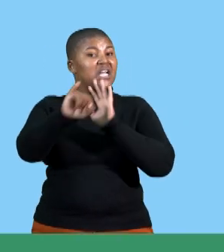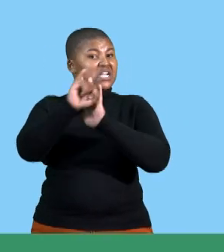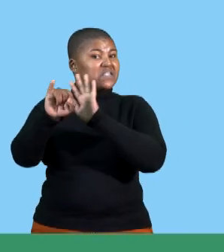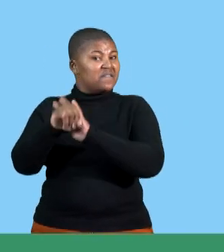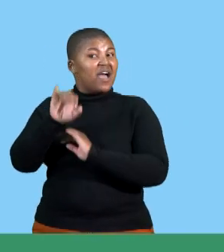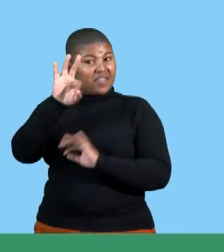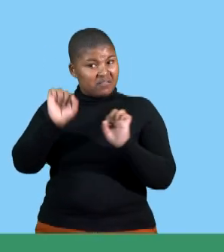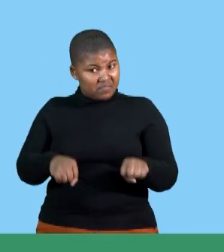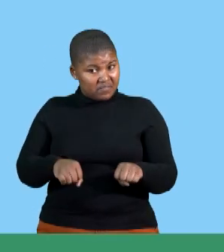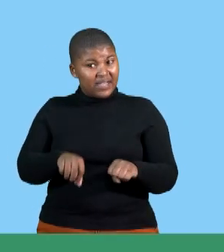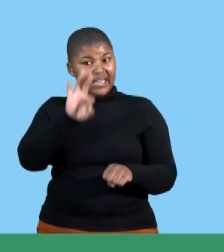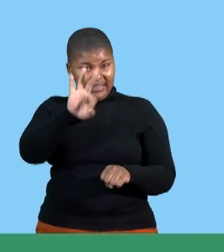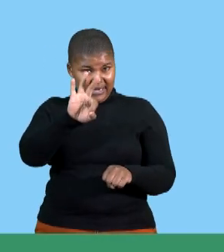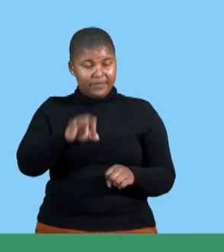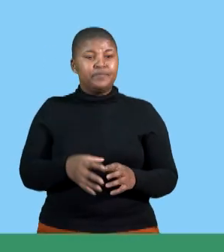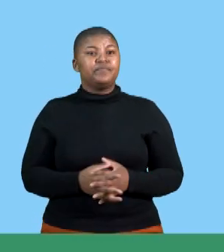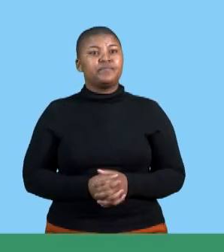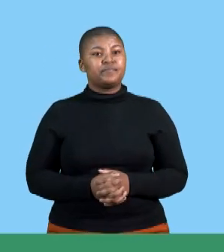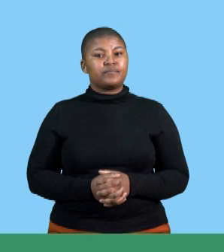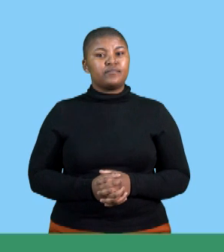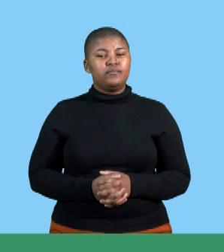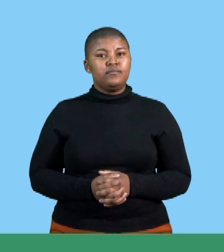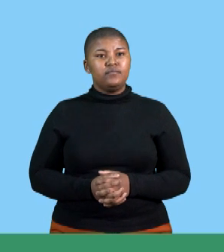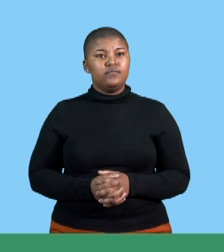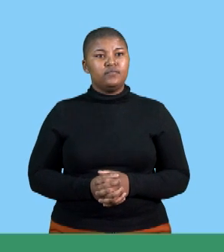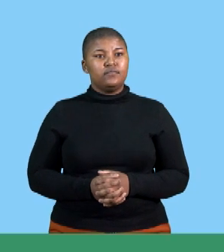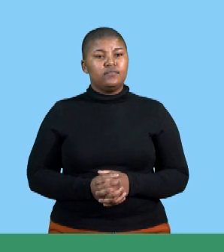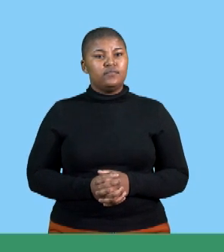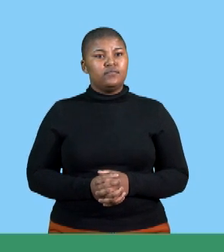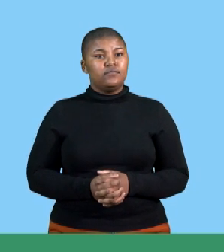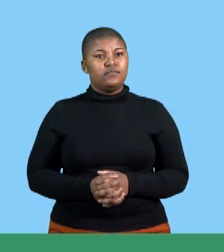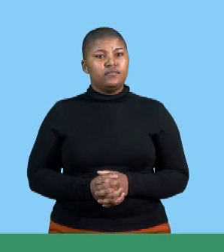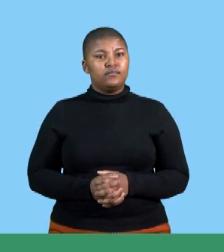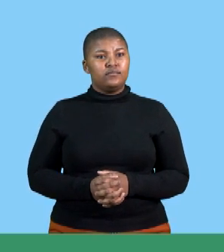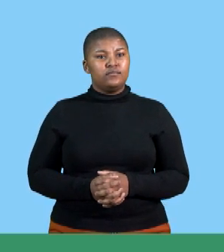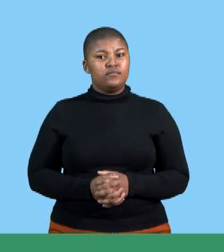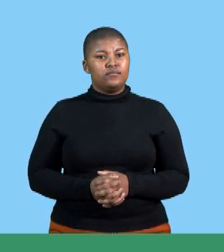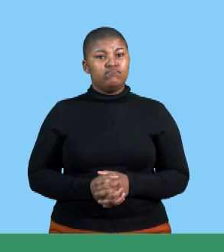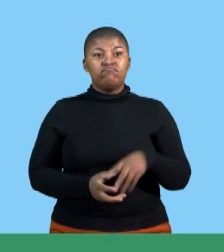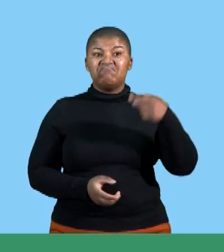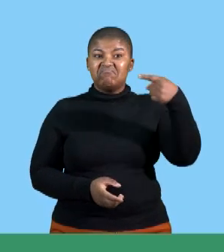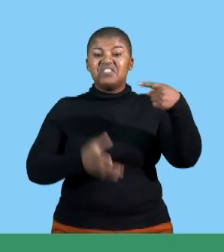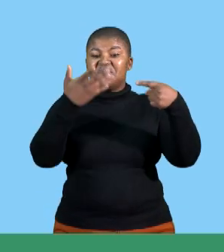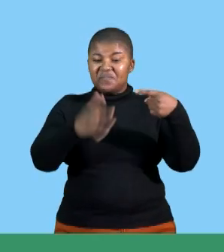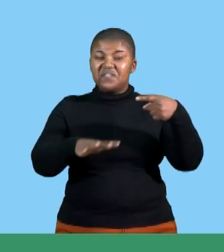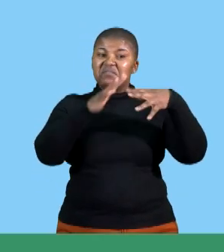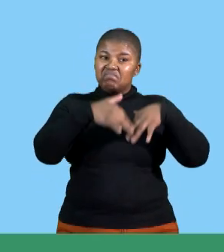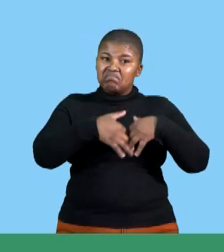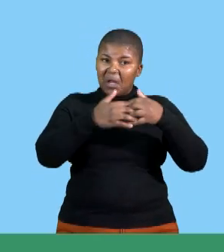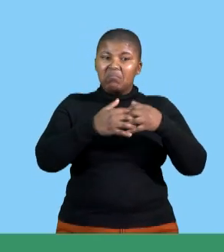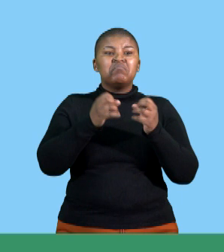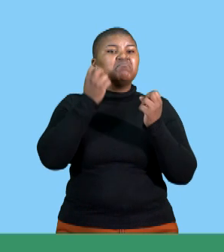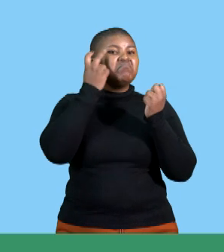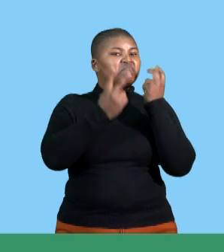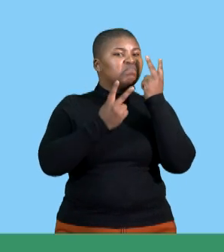those three three factors right let's start and reveal the answers the first one she created visual